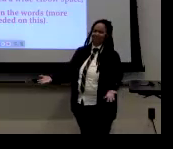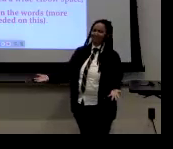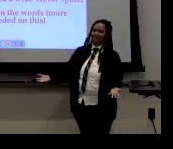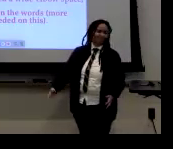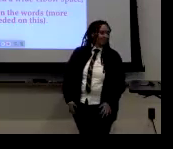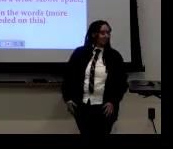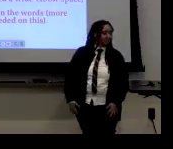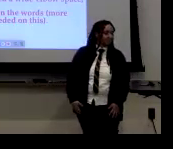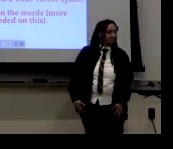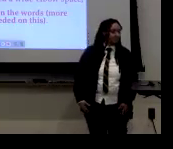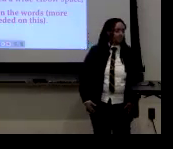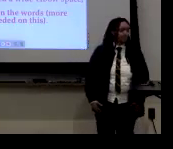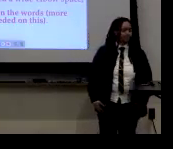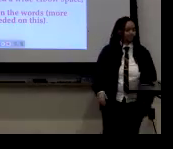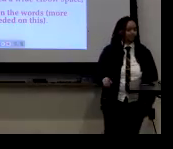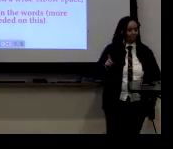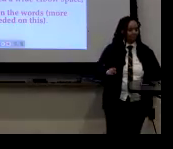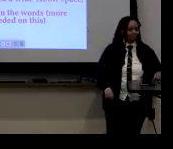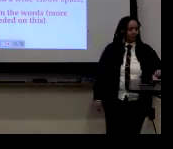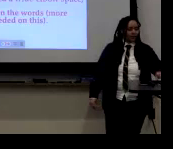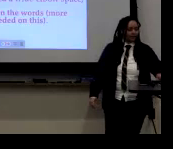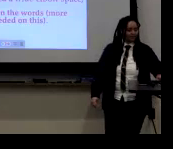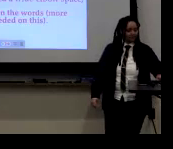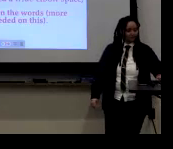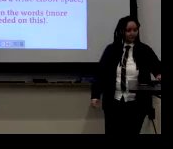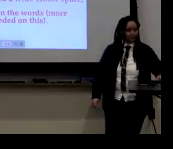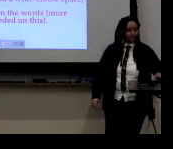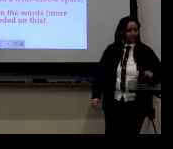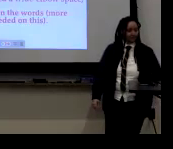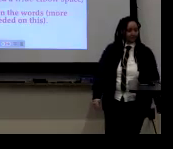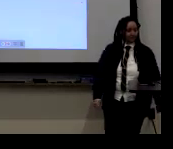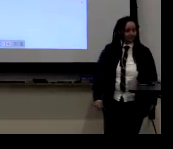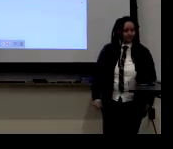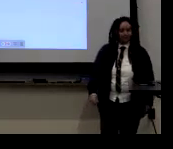separate because, because it's, it's two separate houses of signing.